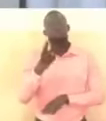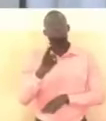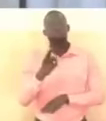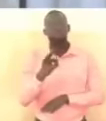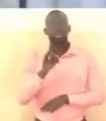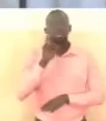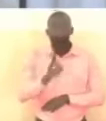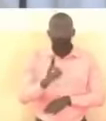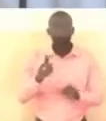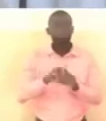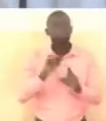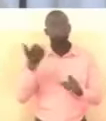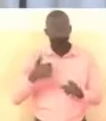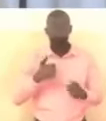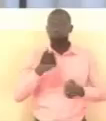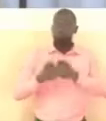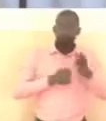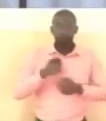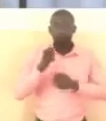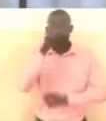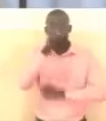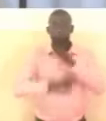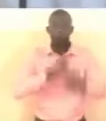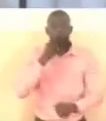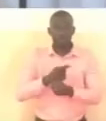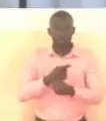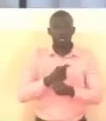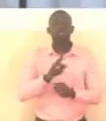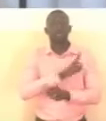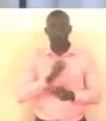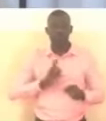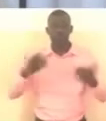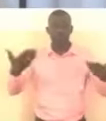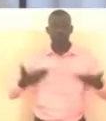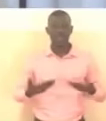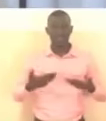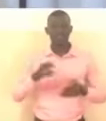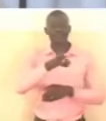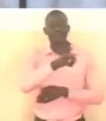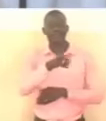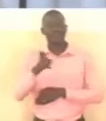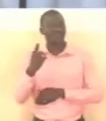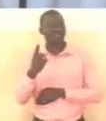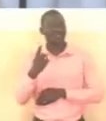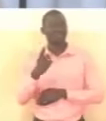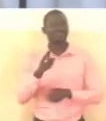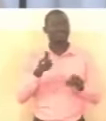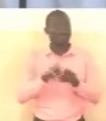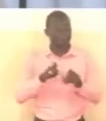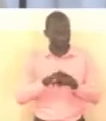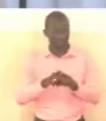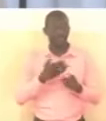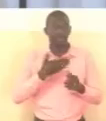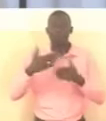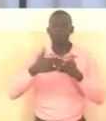notwithstanding widespread suffering globally as we welcome 2021 there is lot